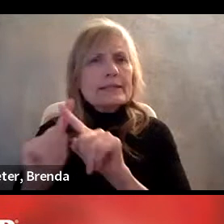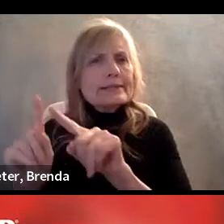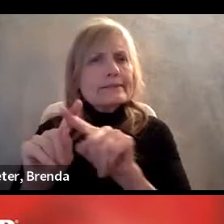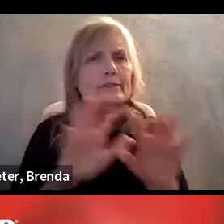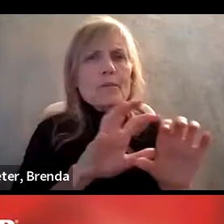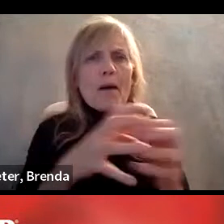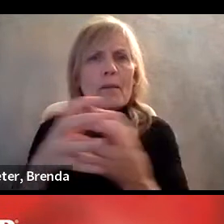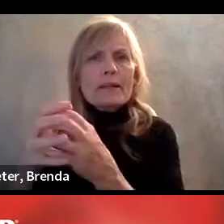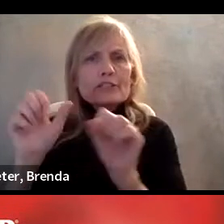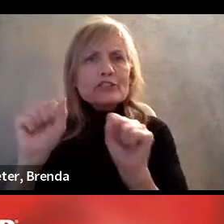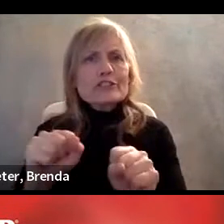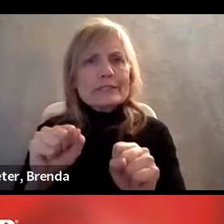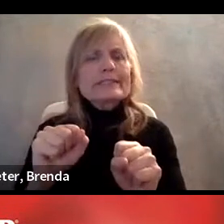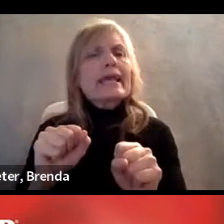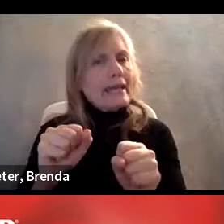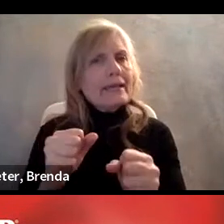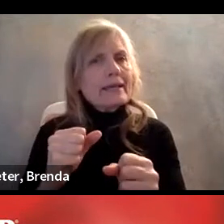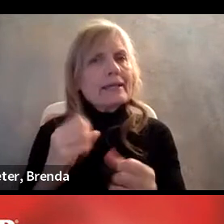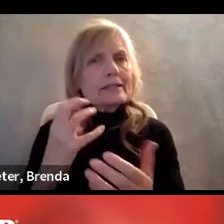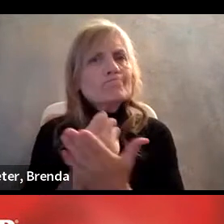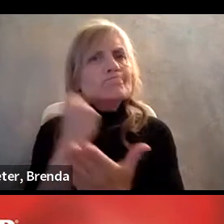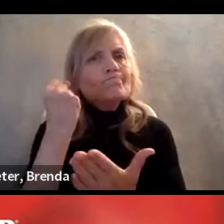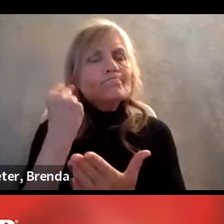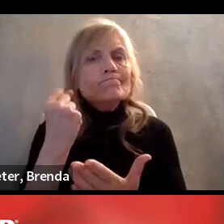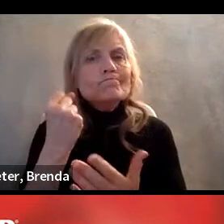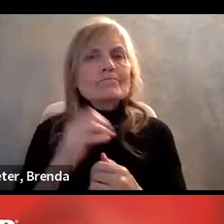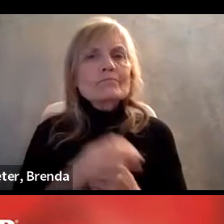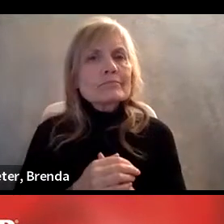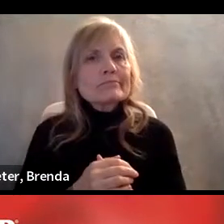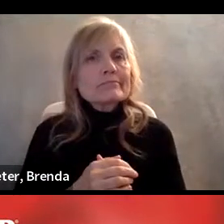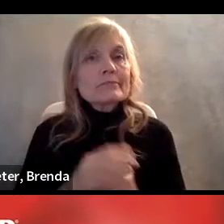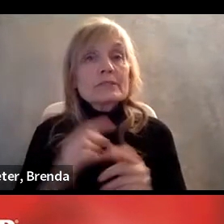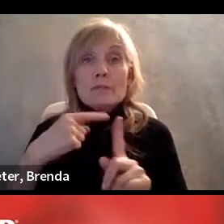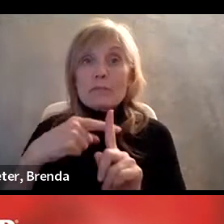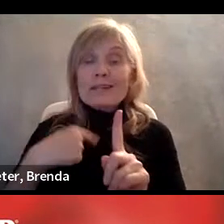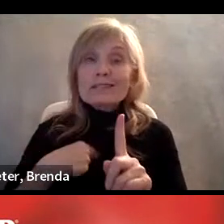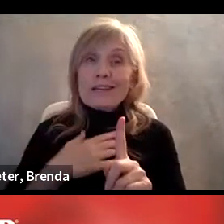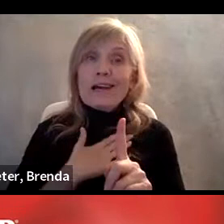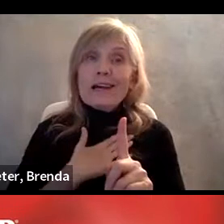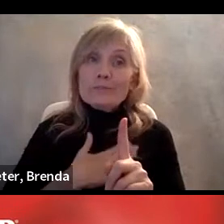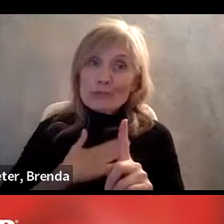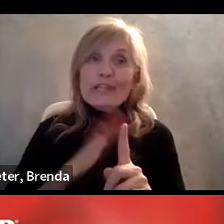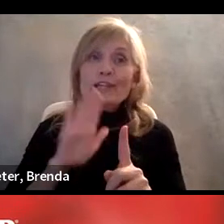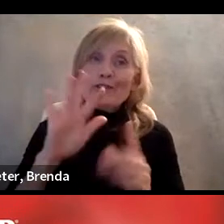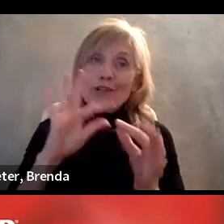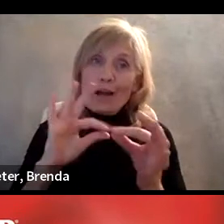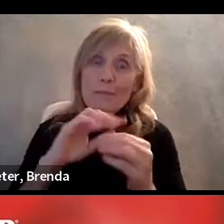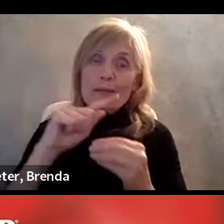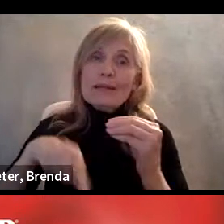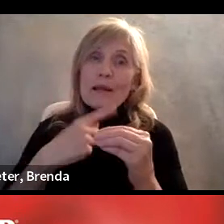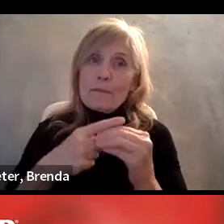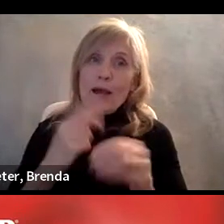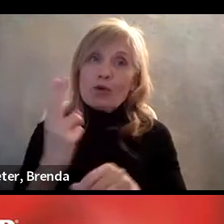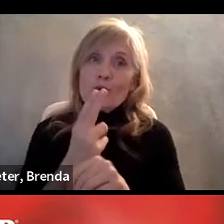it. And of course, really appreciate the flag with respect to proceeding with empathy, uh, Director Yang.